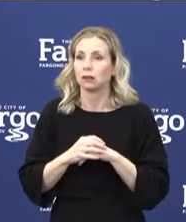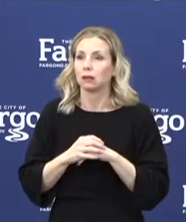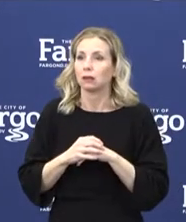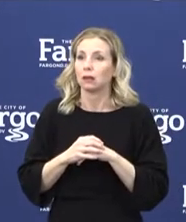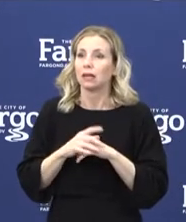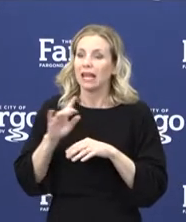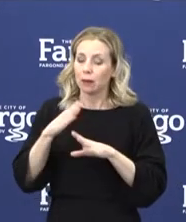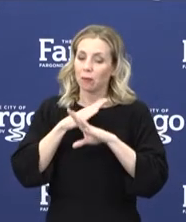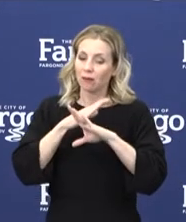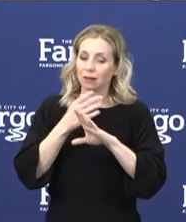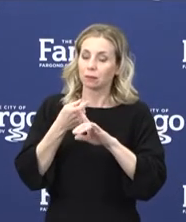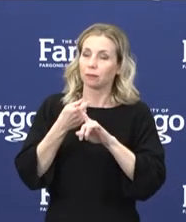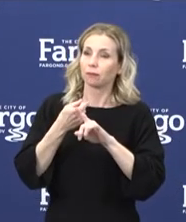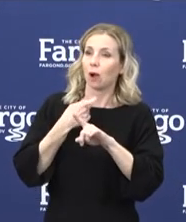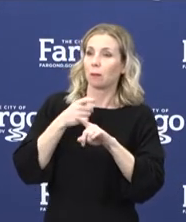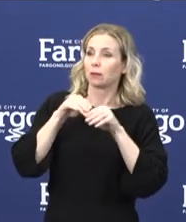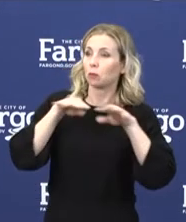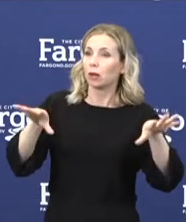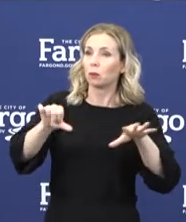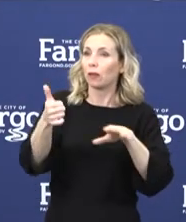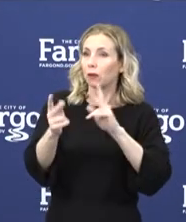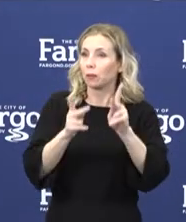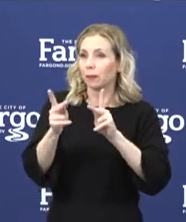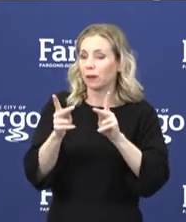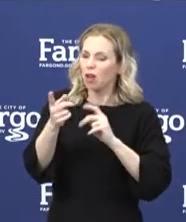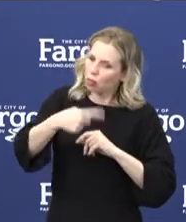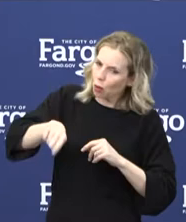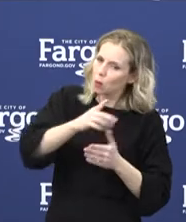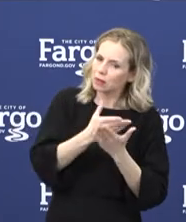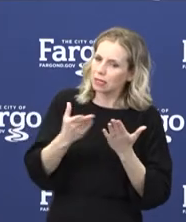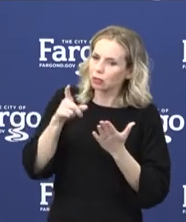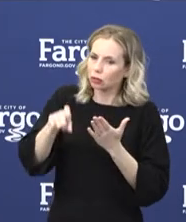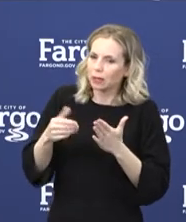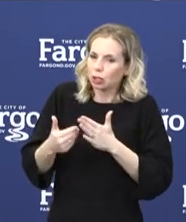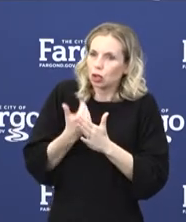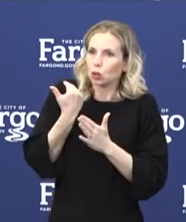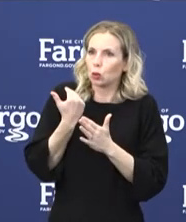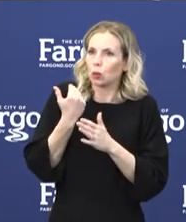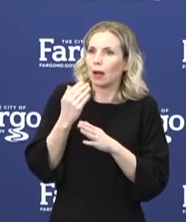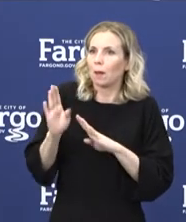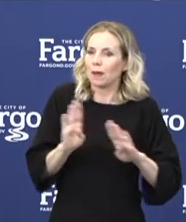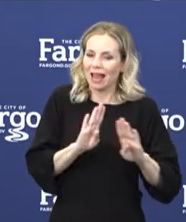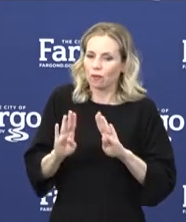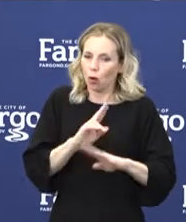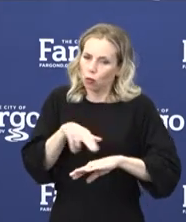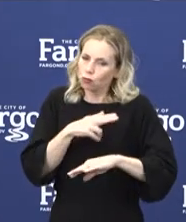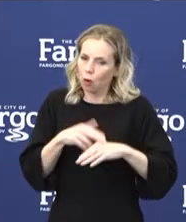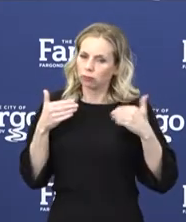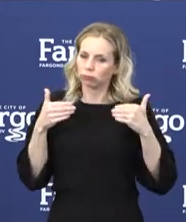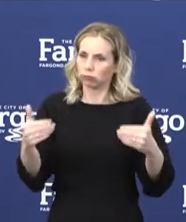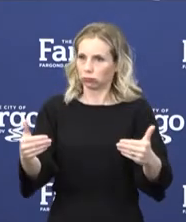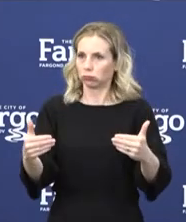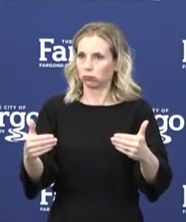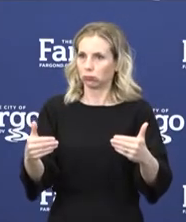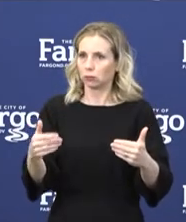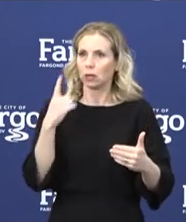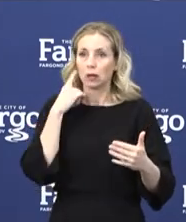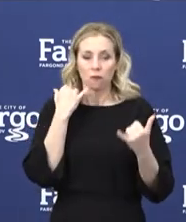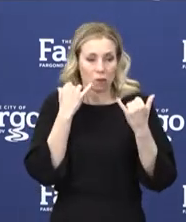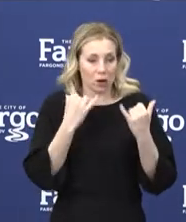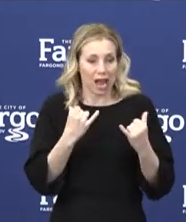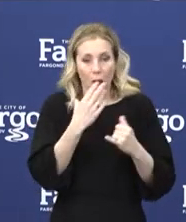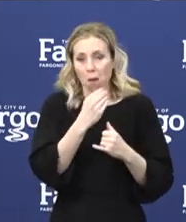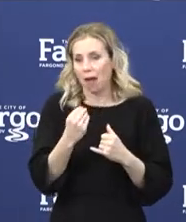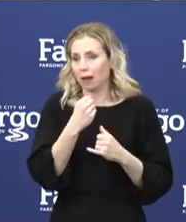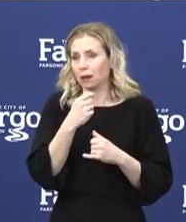spread to others. These things should be our new behavioral norms going forward for this continued event and for every cold and flu